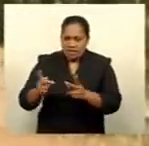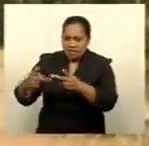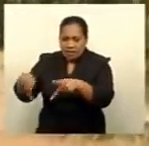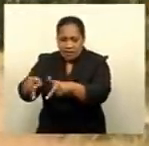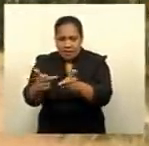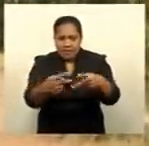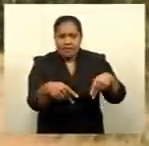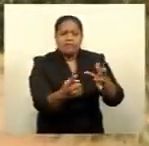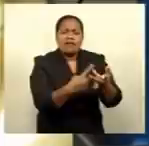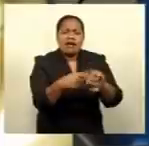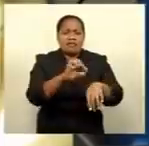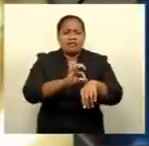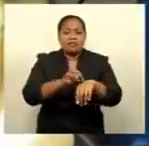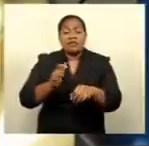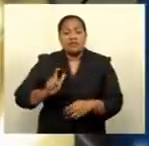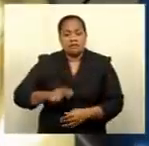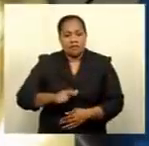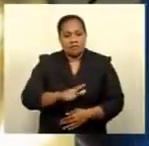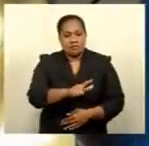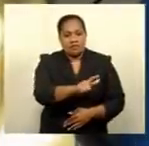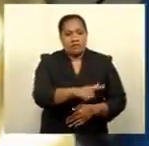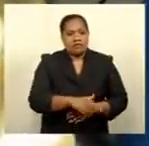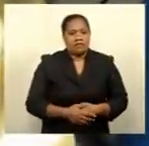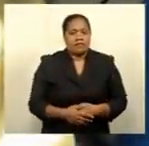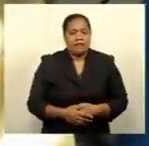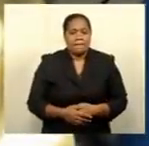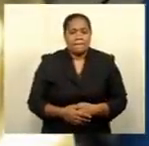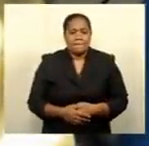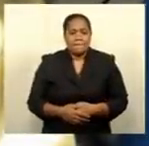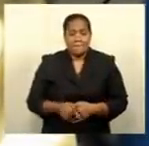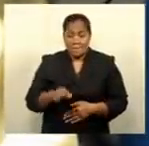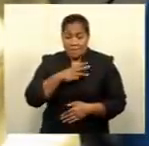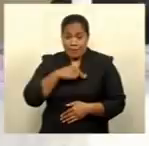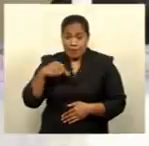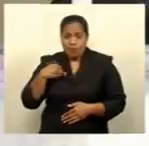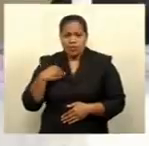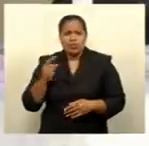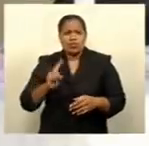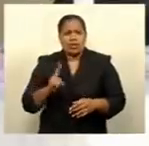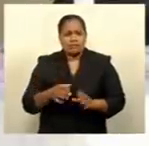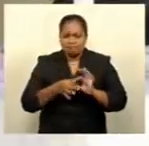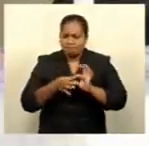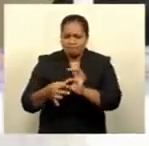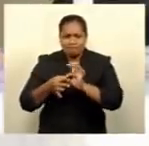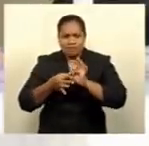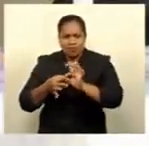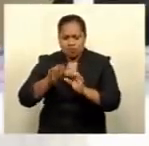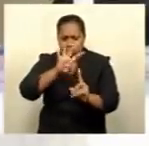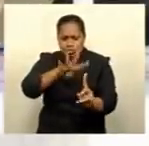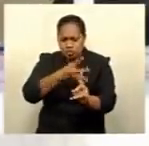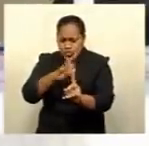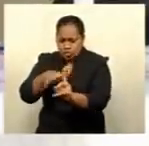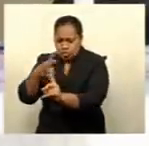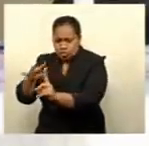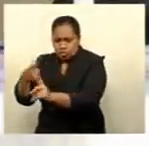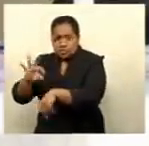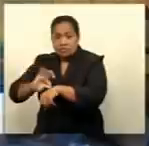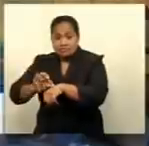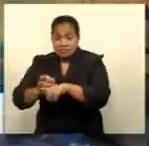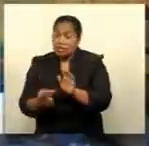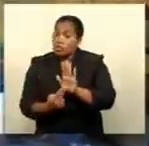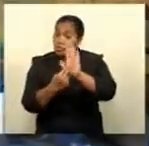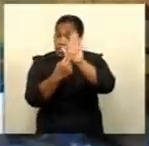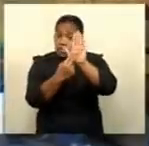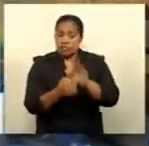other health stations in Lambasa area. This has prompted the ministry to strengthen its network of screening clinics in the North, and anyone who has